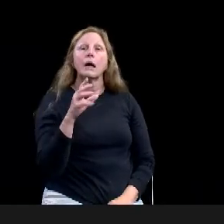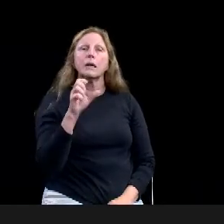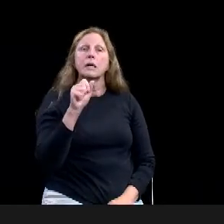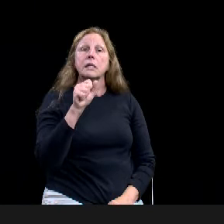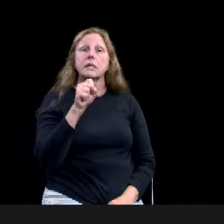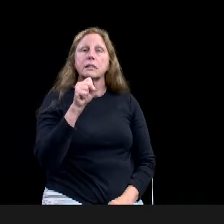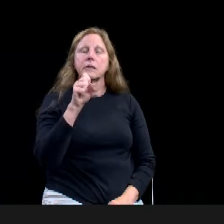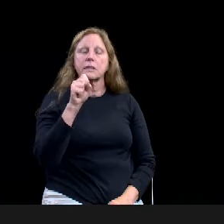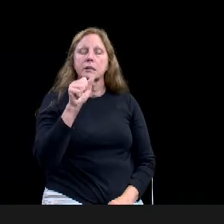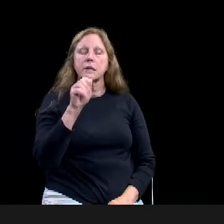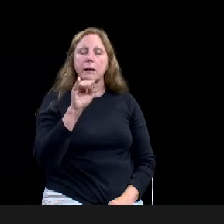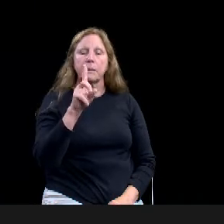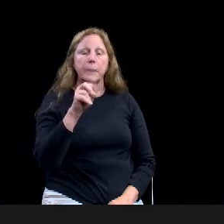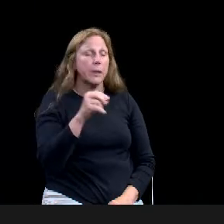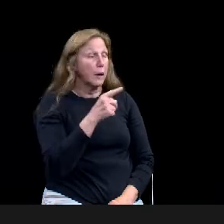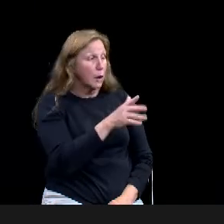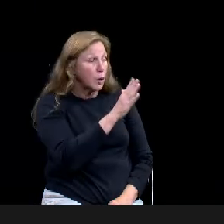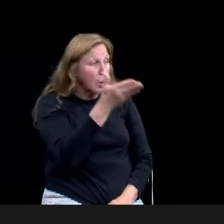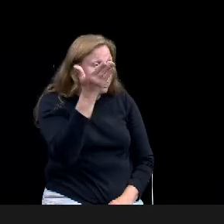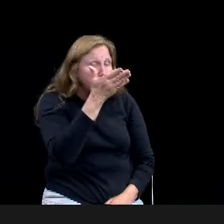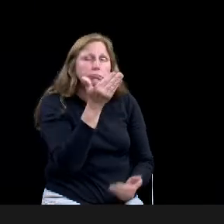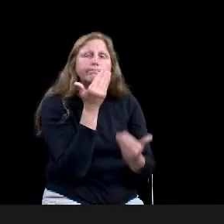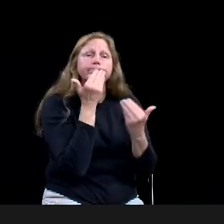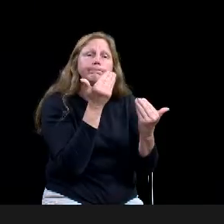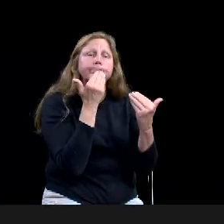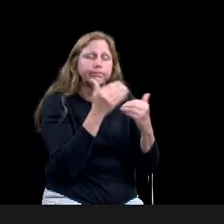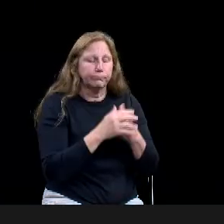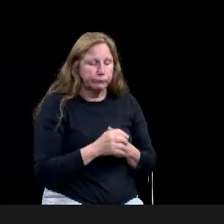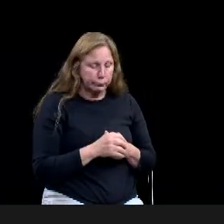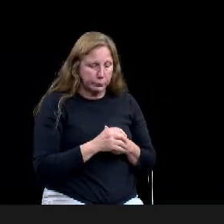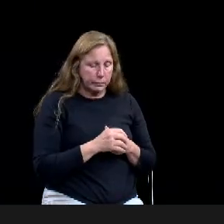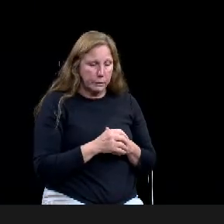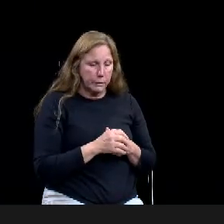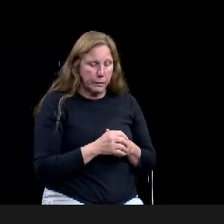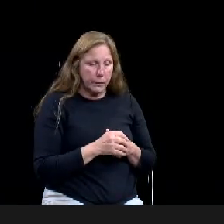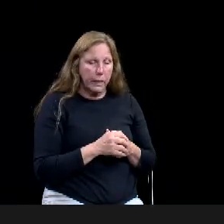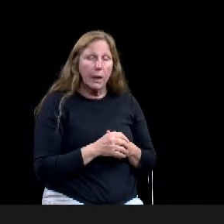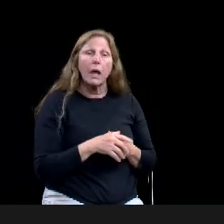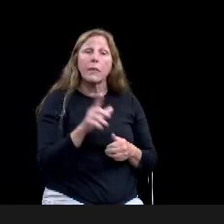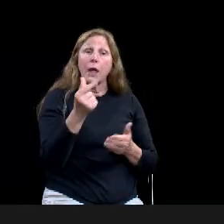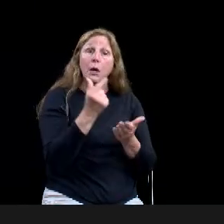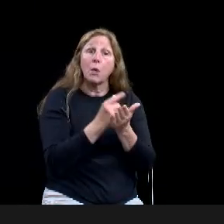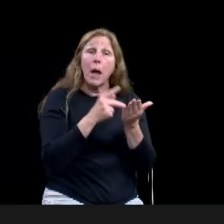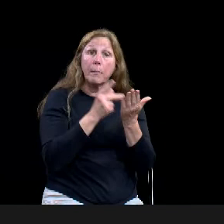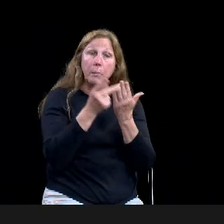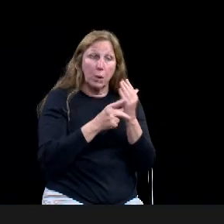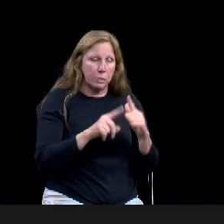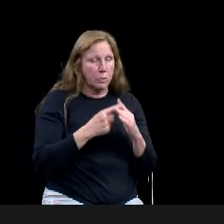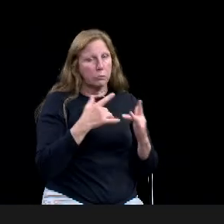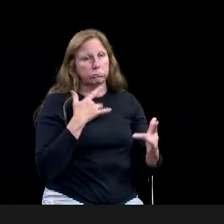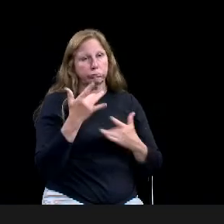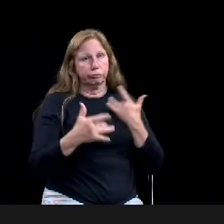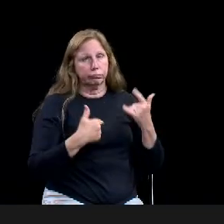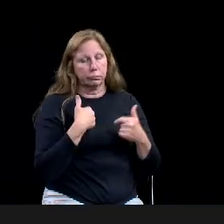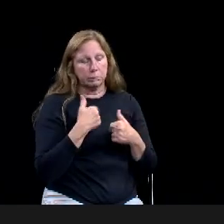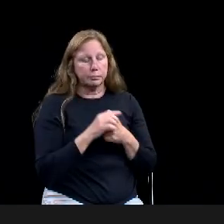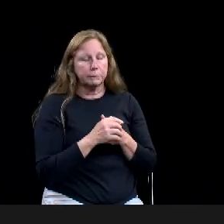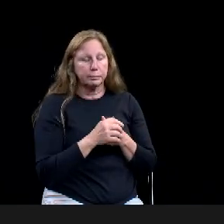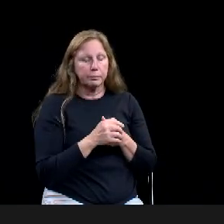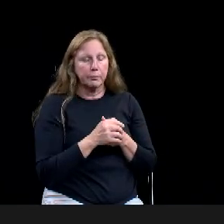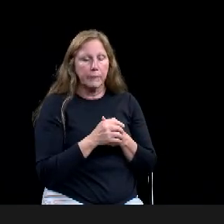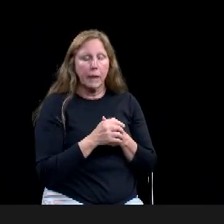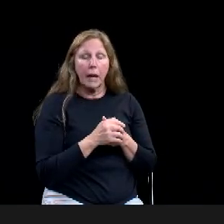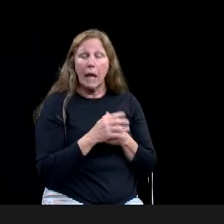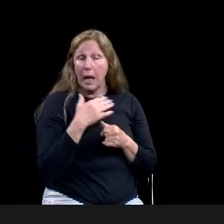know this is something that, um, I know the neighborhood associations will appreciate. Uh, and, and so thank you for putting much